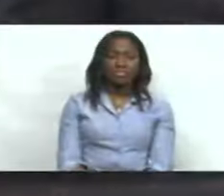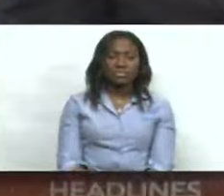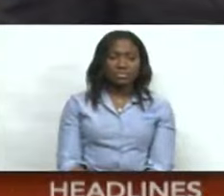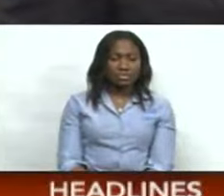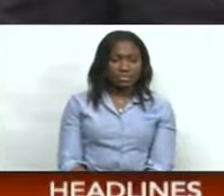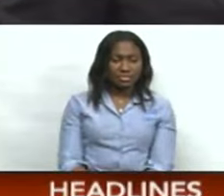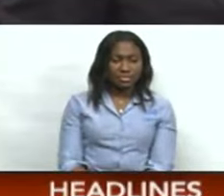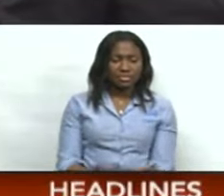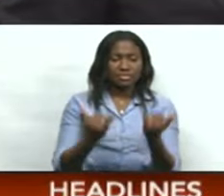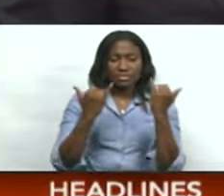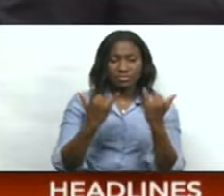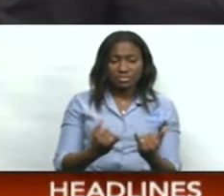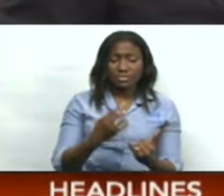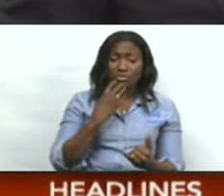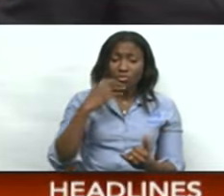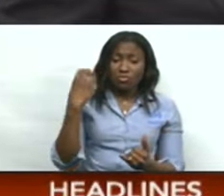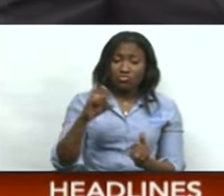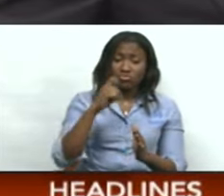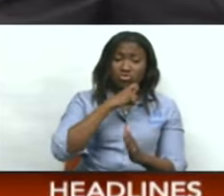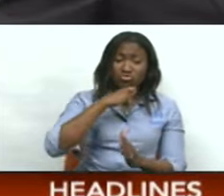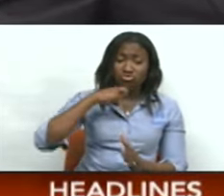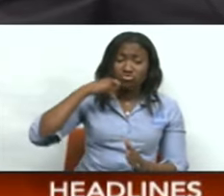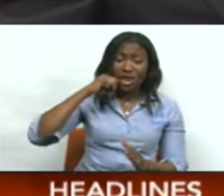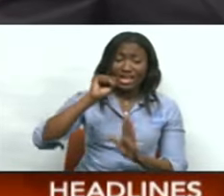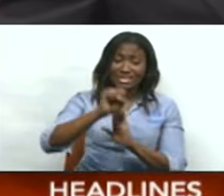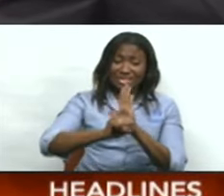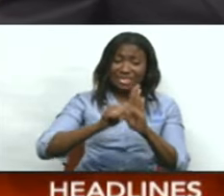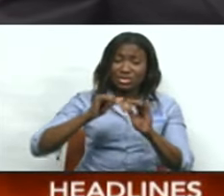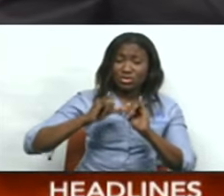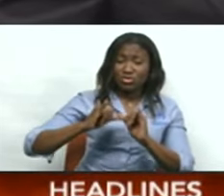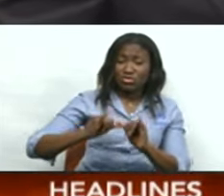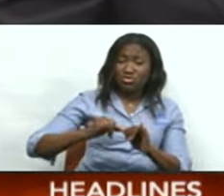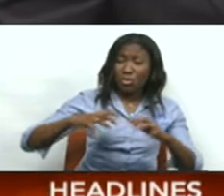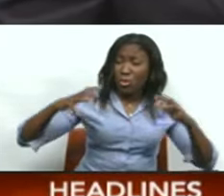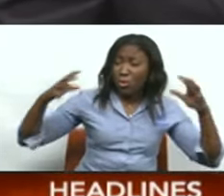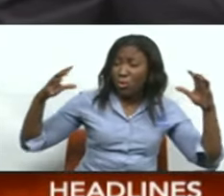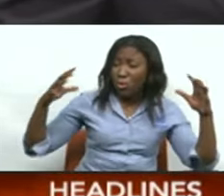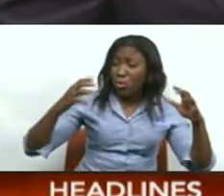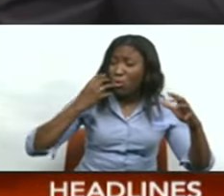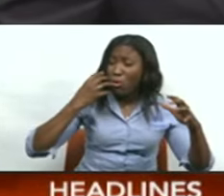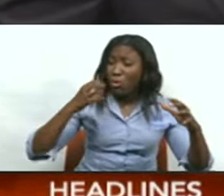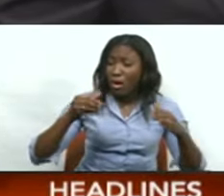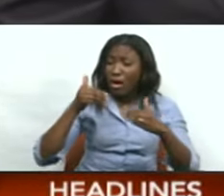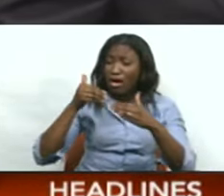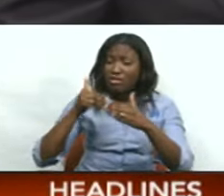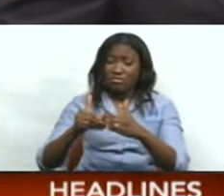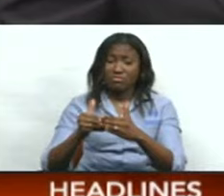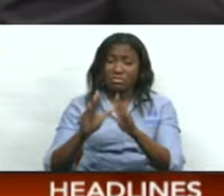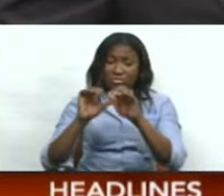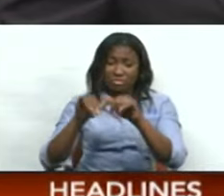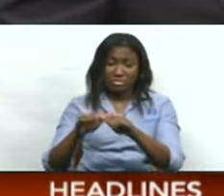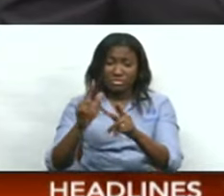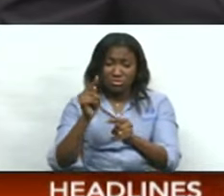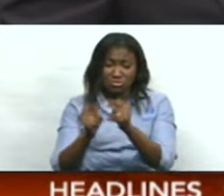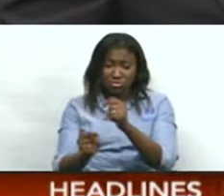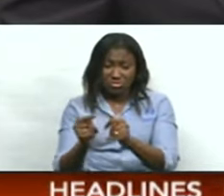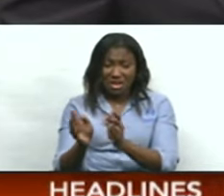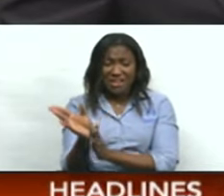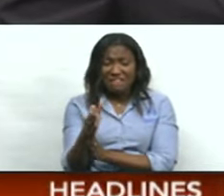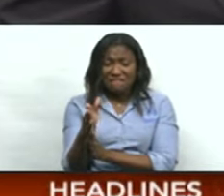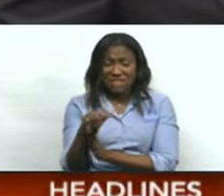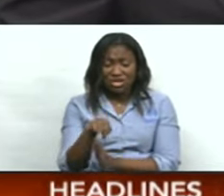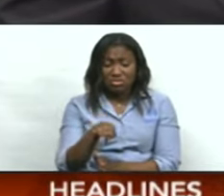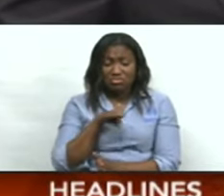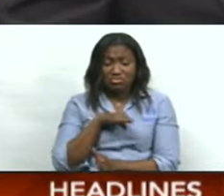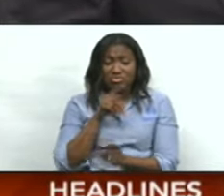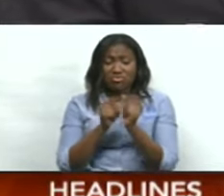As the scorching dry season casts its unrelenting heat upon the Gulf of Paria, fish are retreating to cooler waters, contributing to